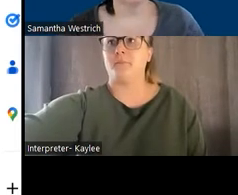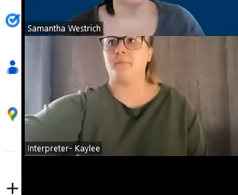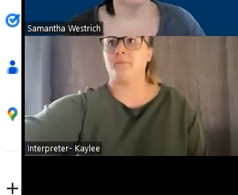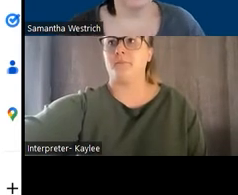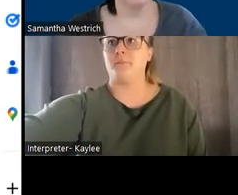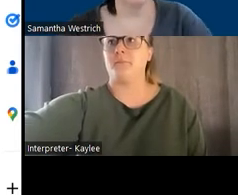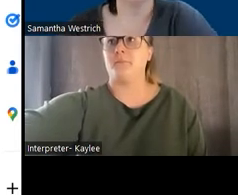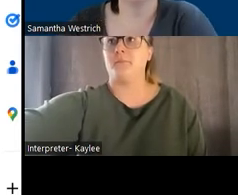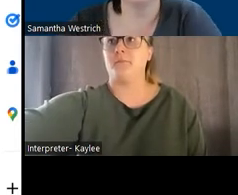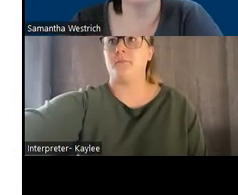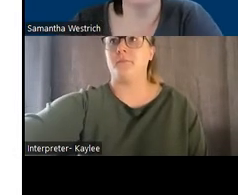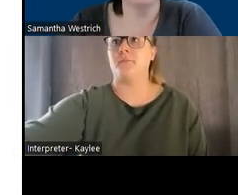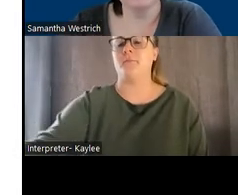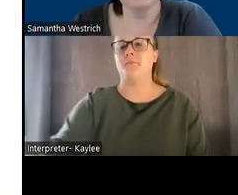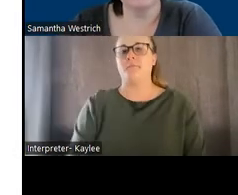Okay.